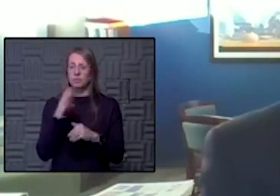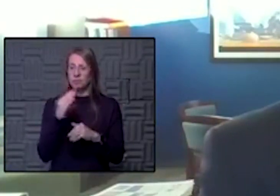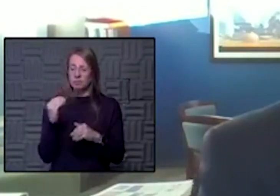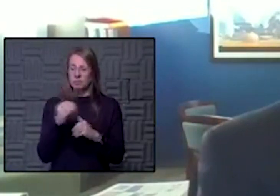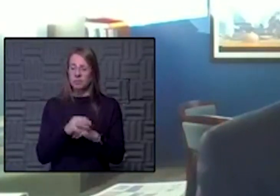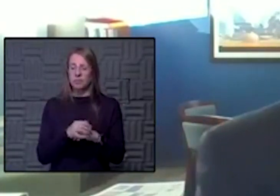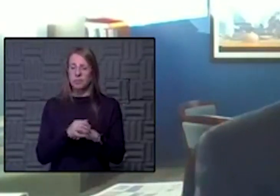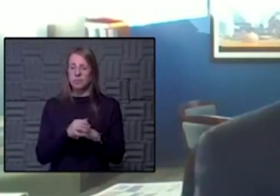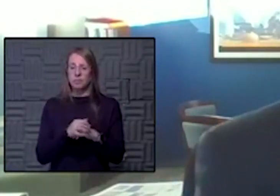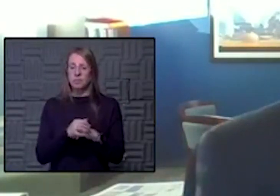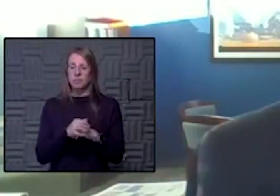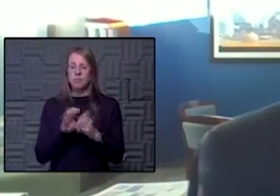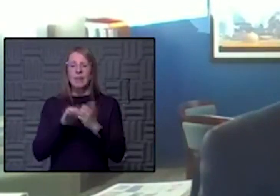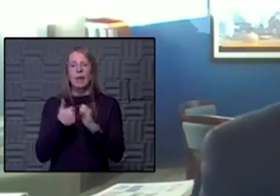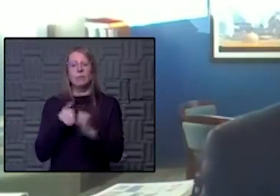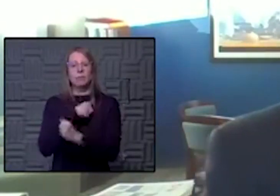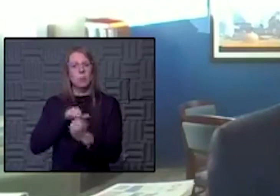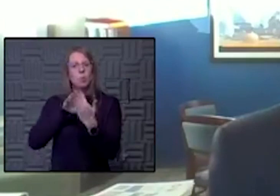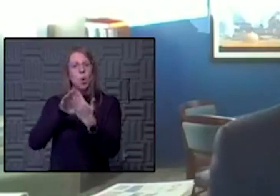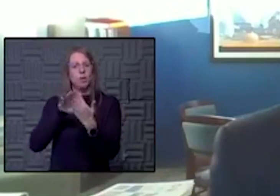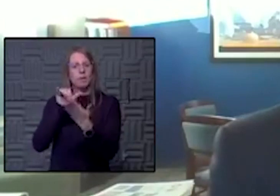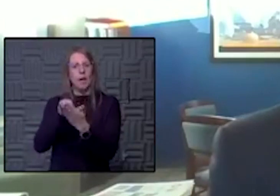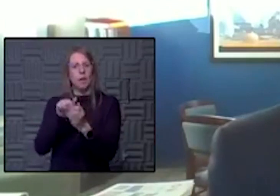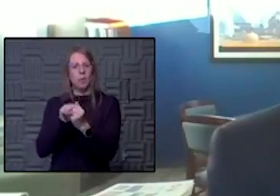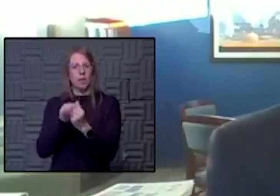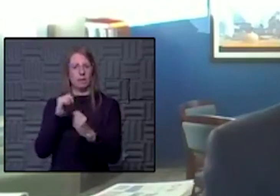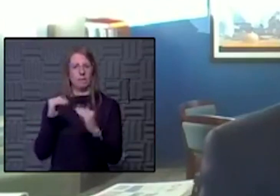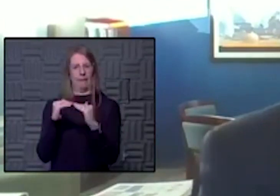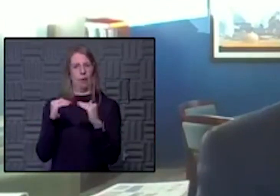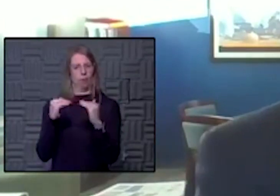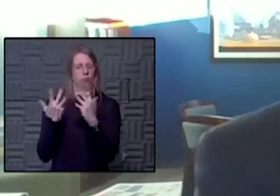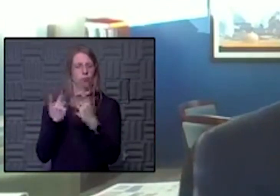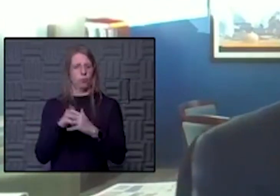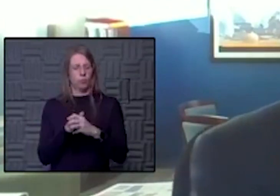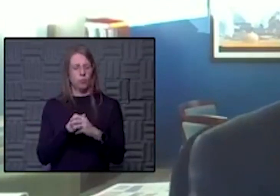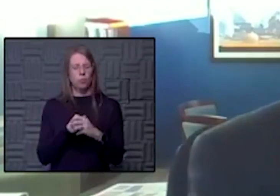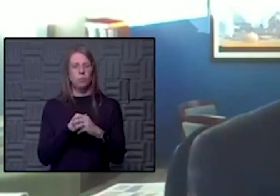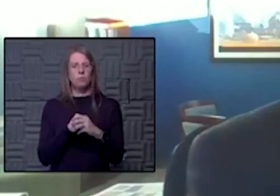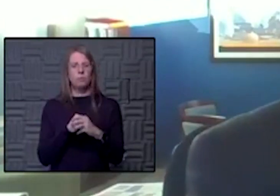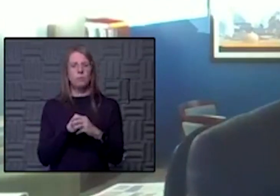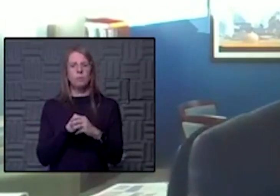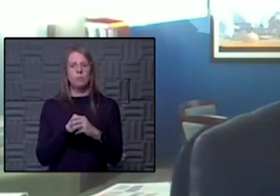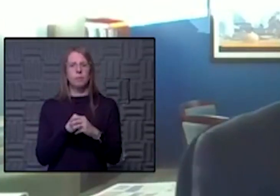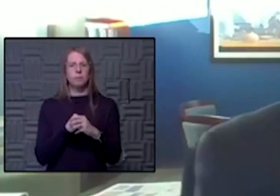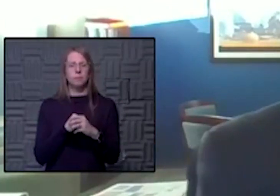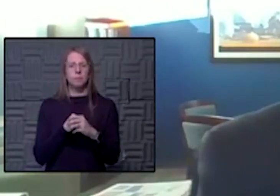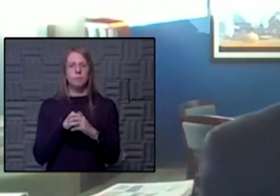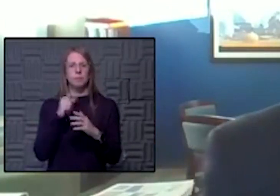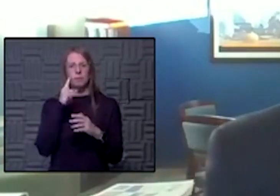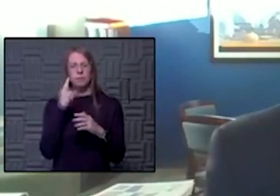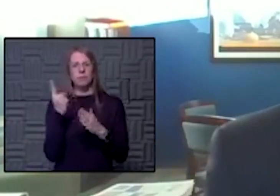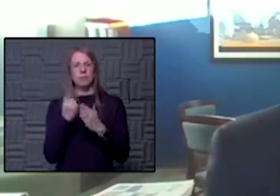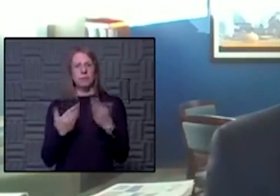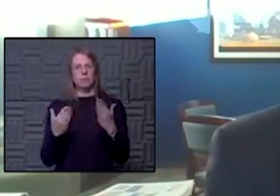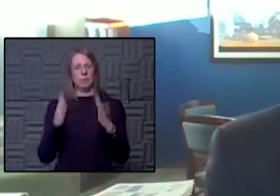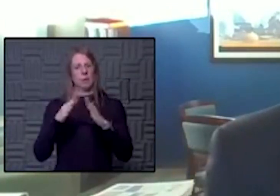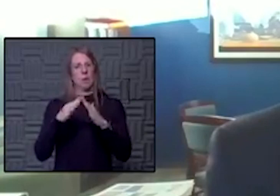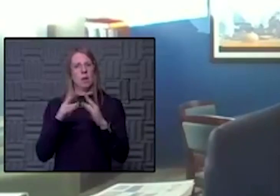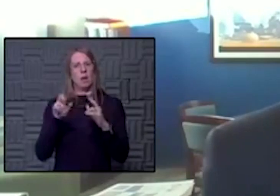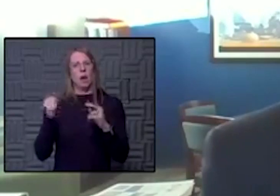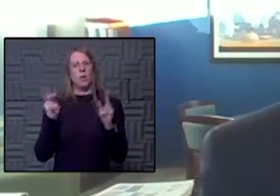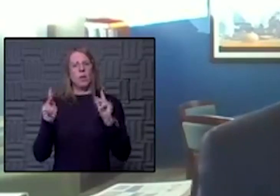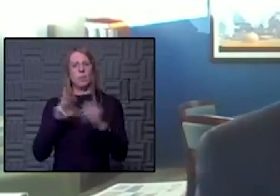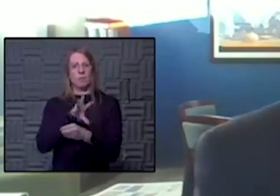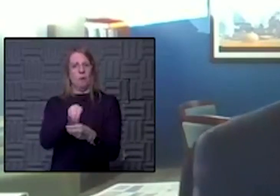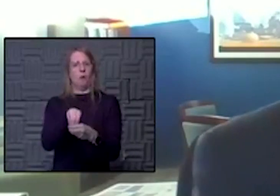you know, how do we approach that with a fair hand? I think it's going to be something that the community and all those involved in